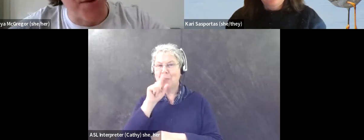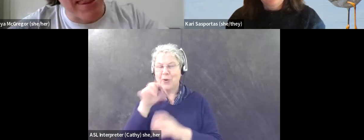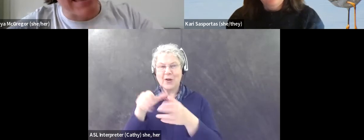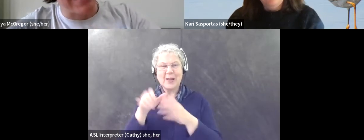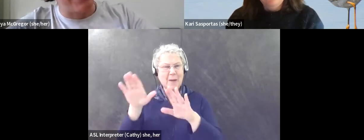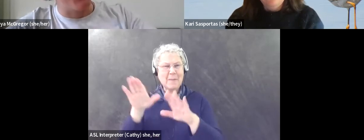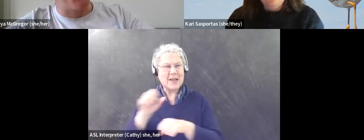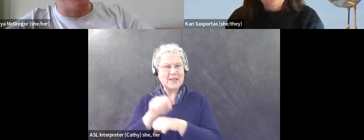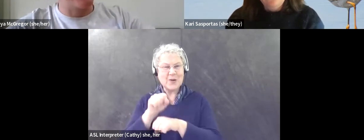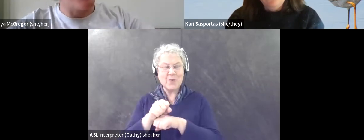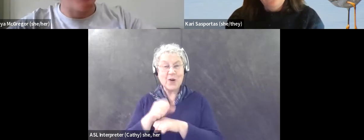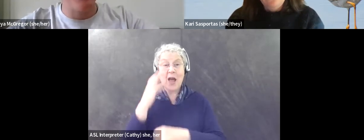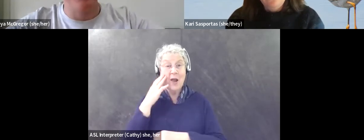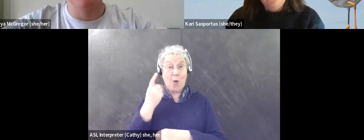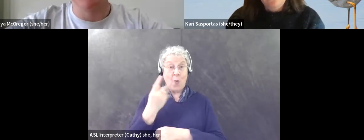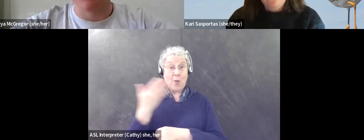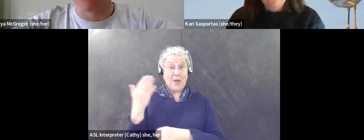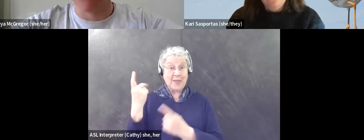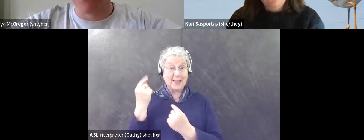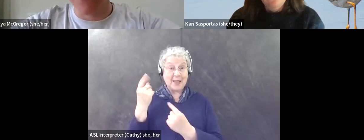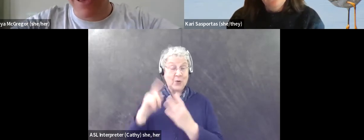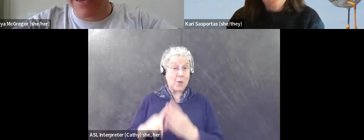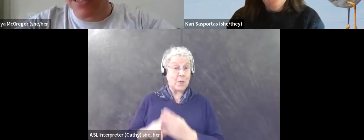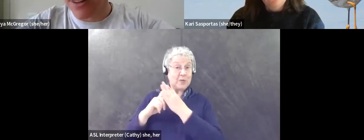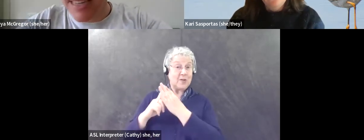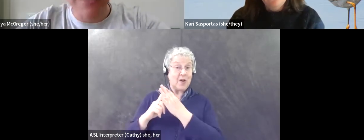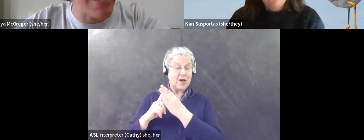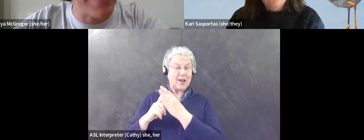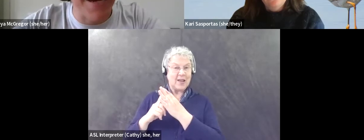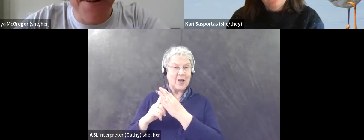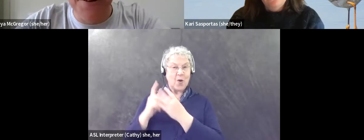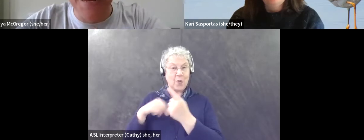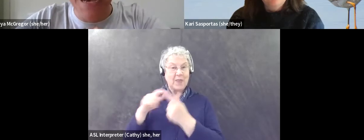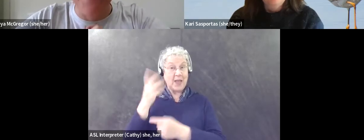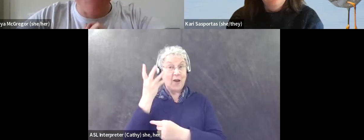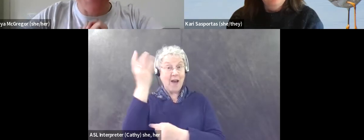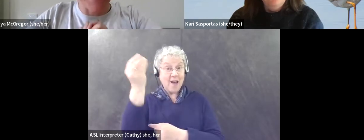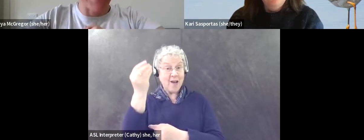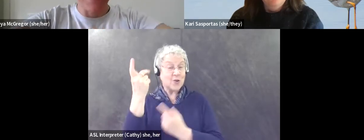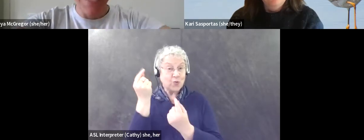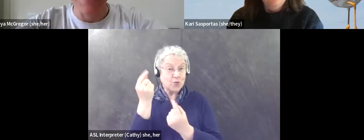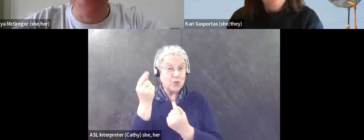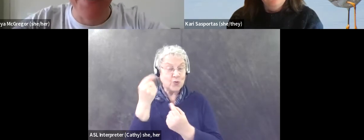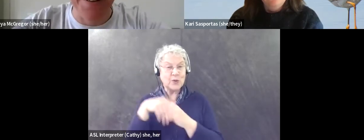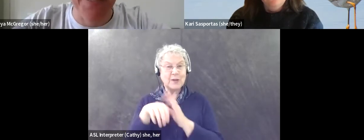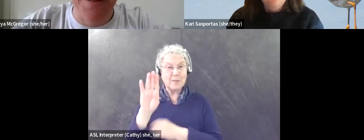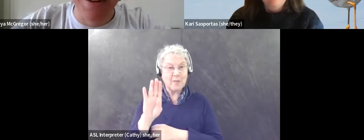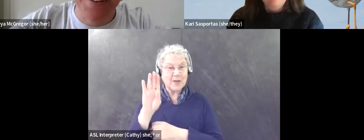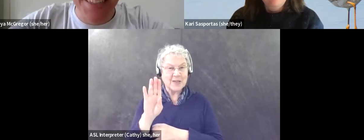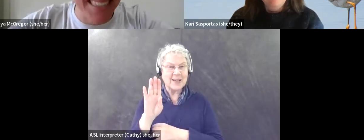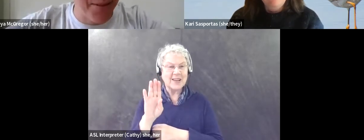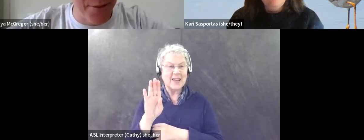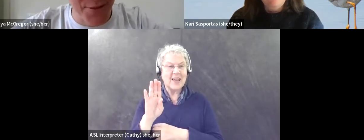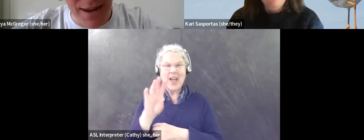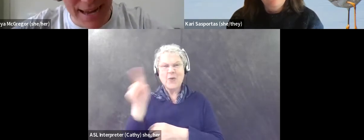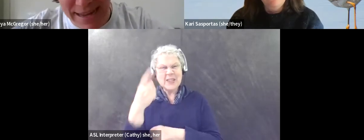I know one thing that they do at the start is of, of, outings, or at least the adding that I went on, um, in Boston, the only one I've ever been